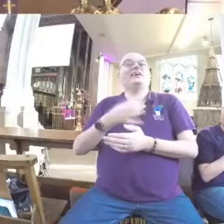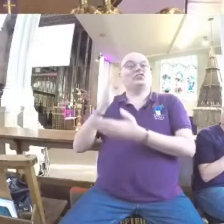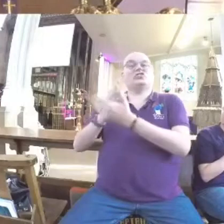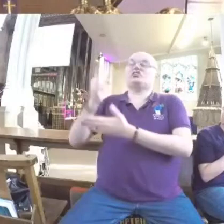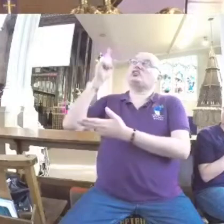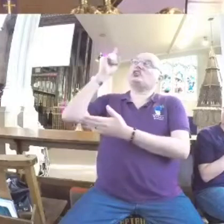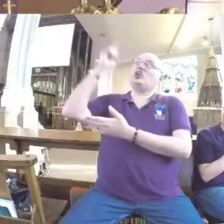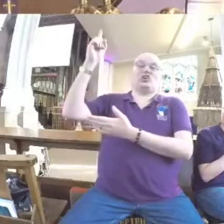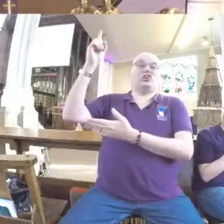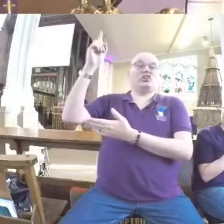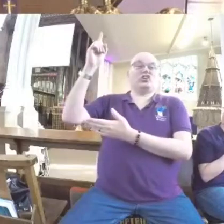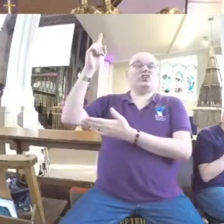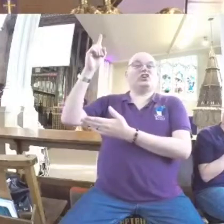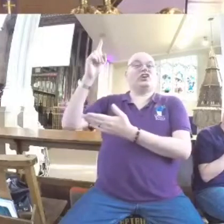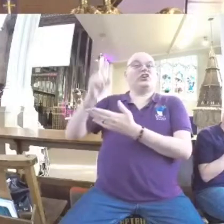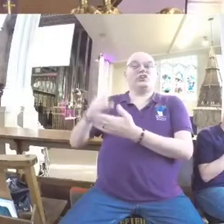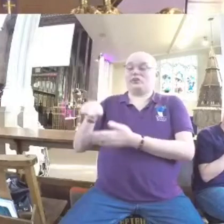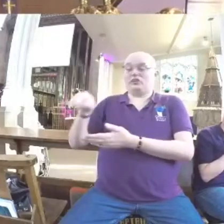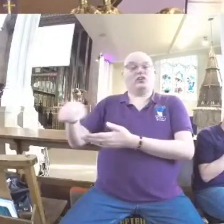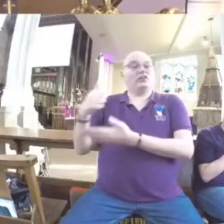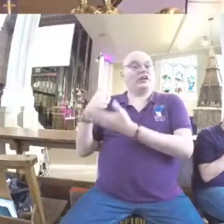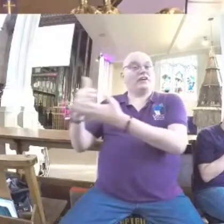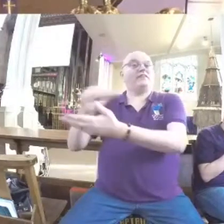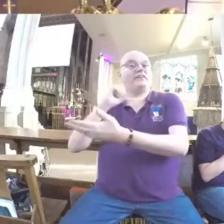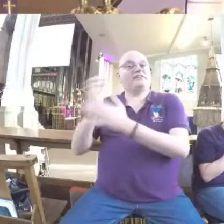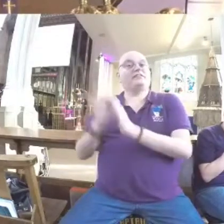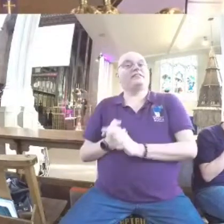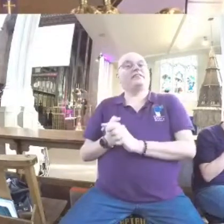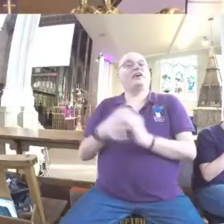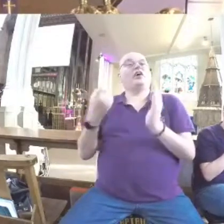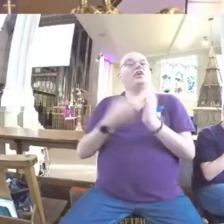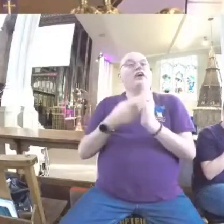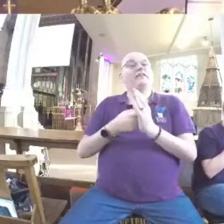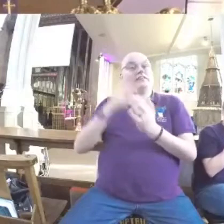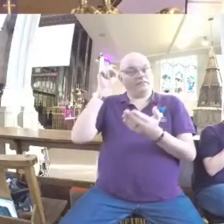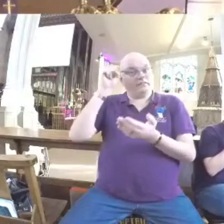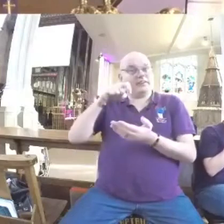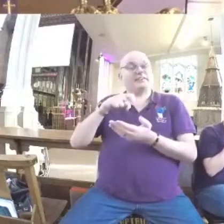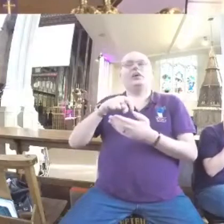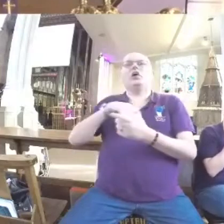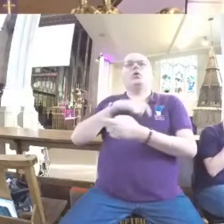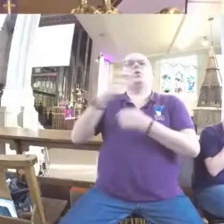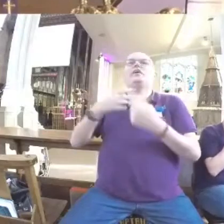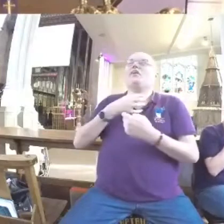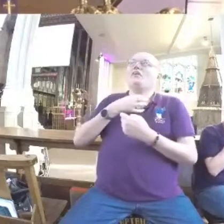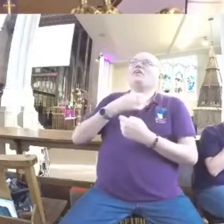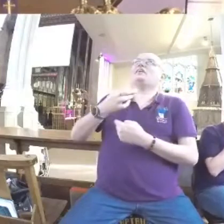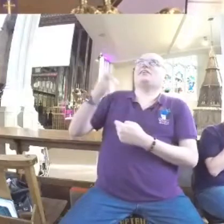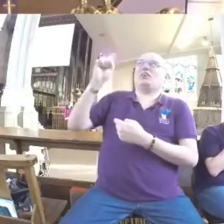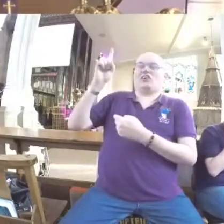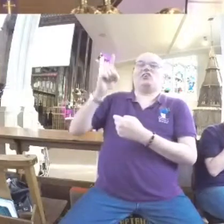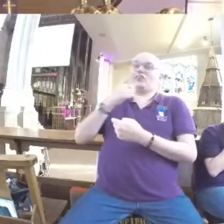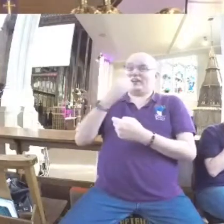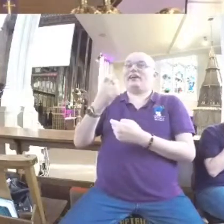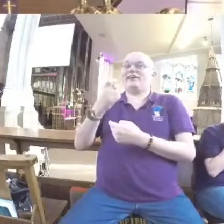a risk to help God's people. Rahab reminds us that we can take risks for God, no matter how frightening or intimidating